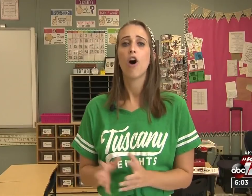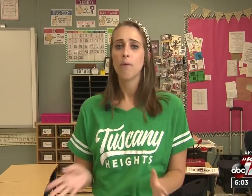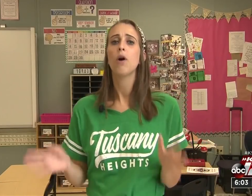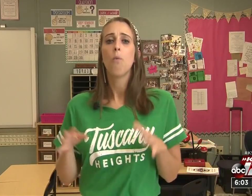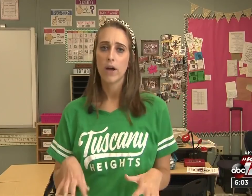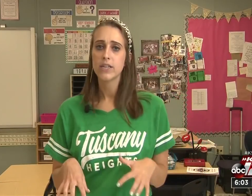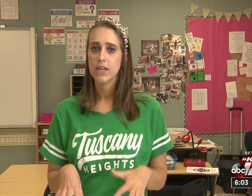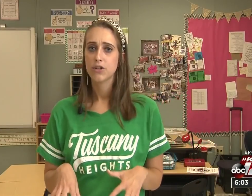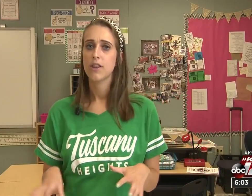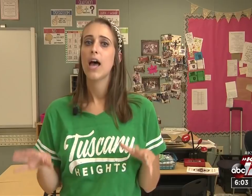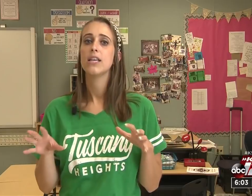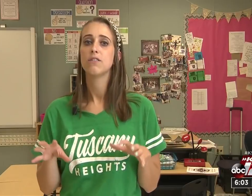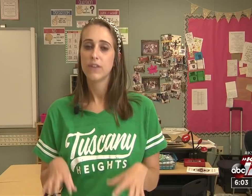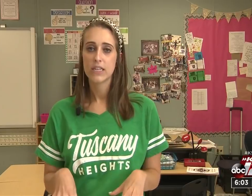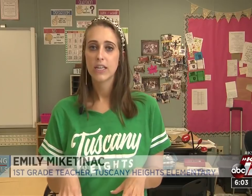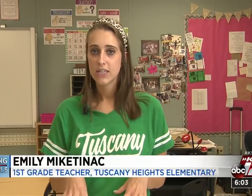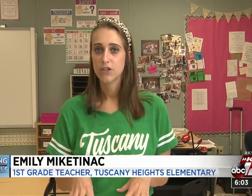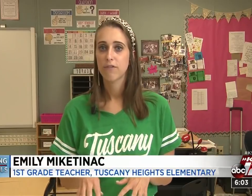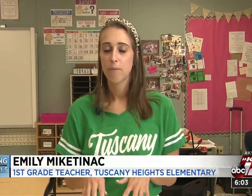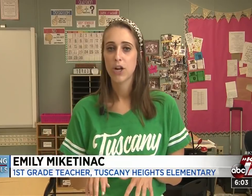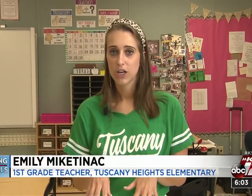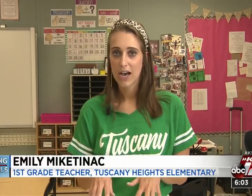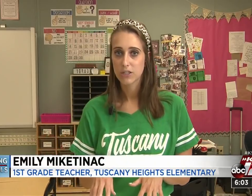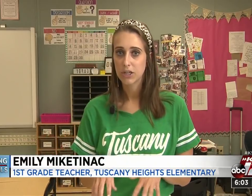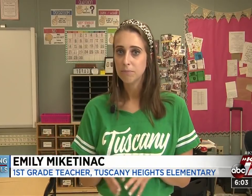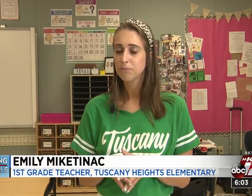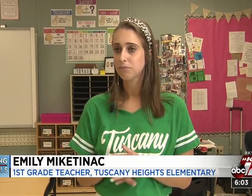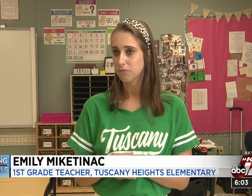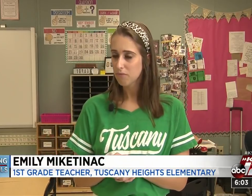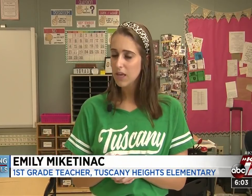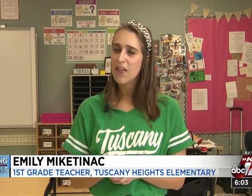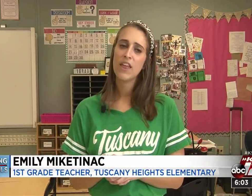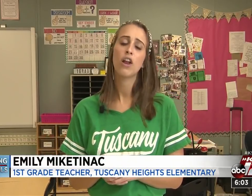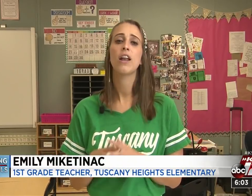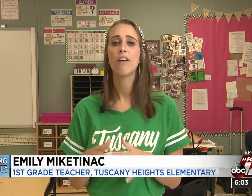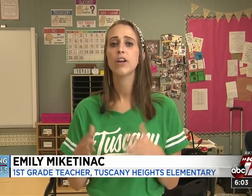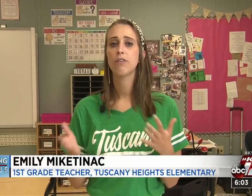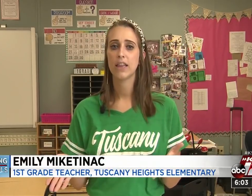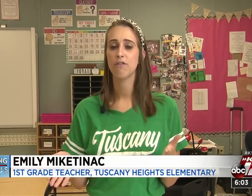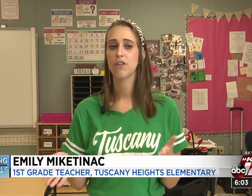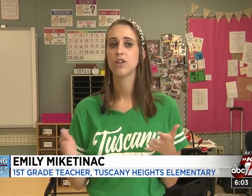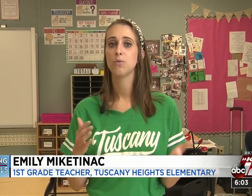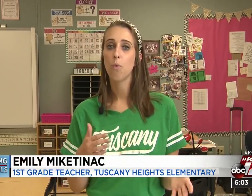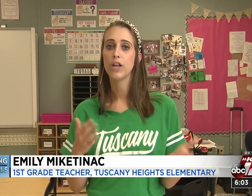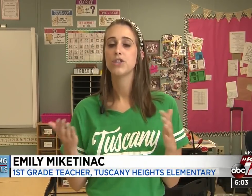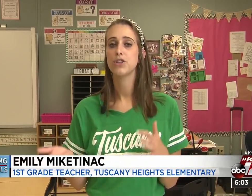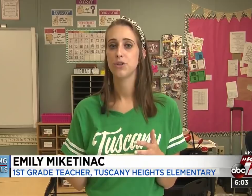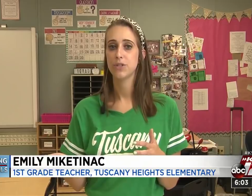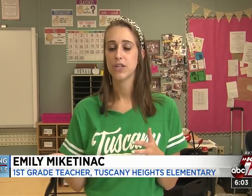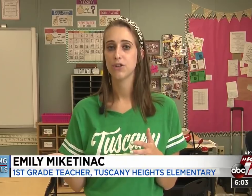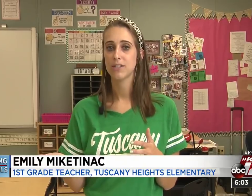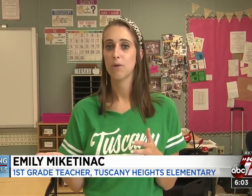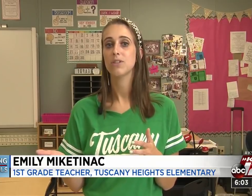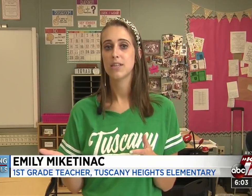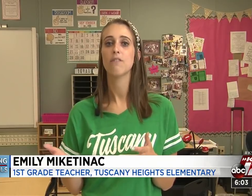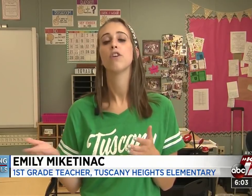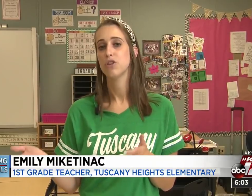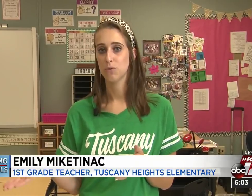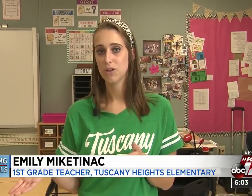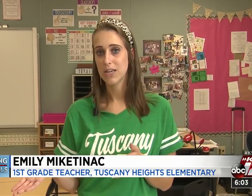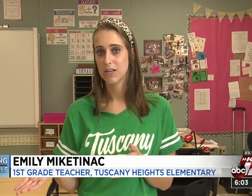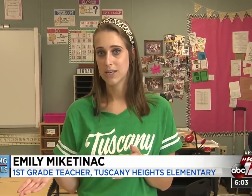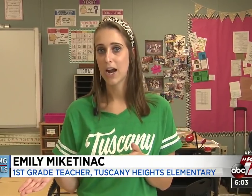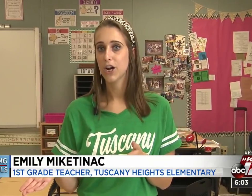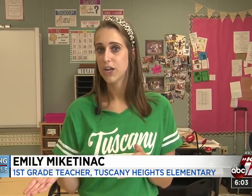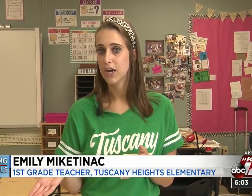We have all but one teacher that is physically teaching from their classroom. And then on every grade level, there's one to two teachers that will stay